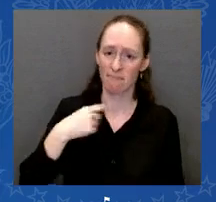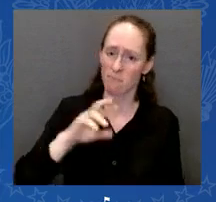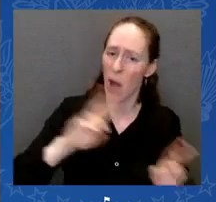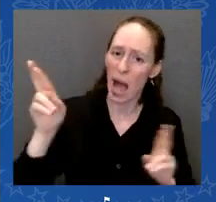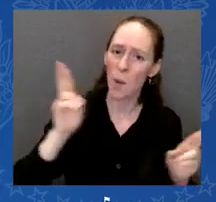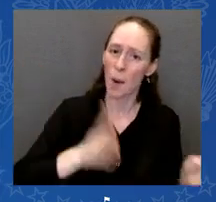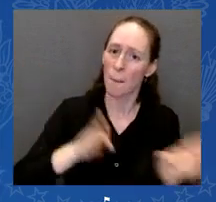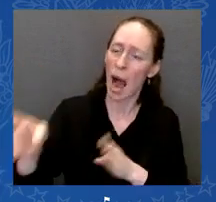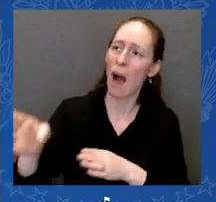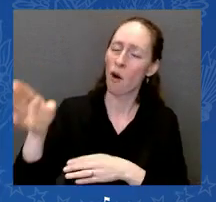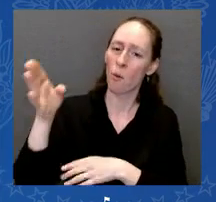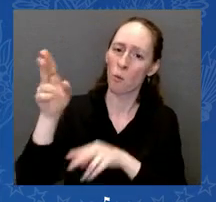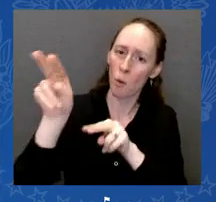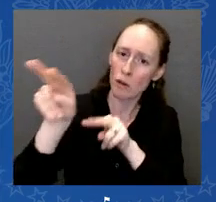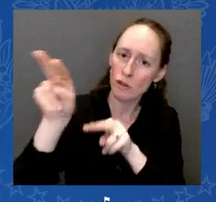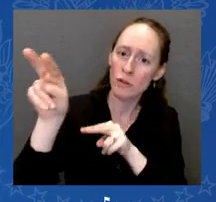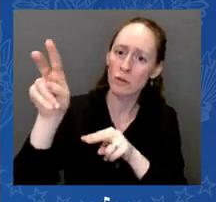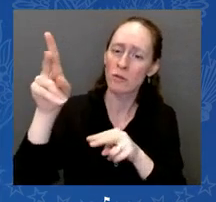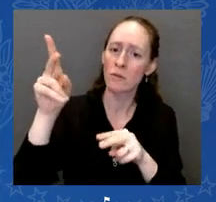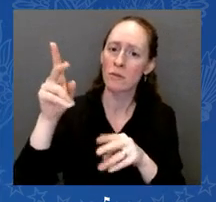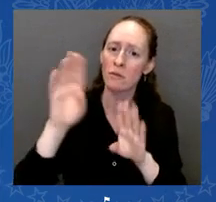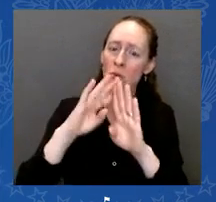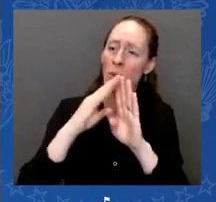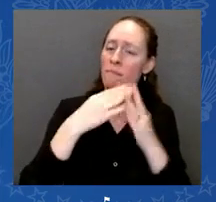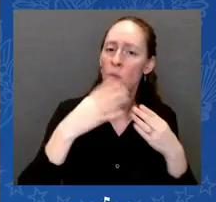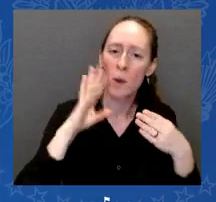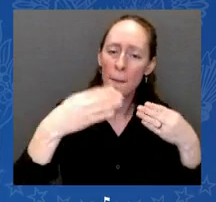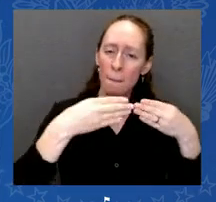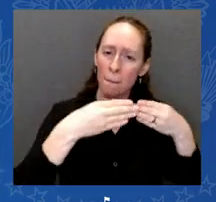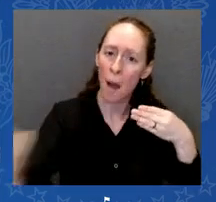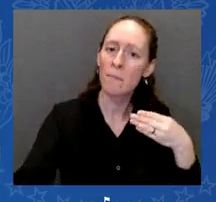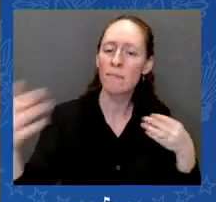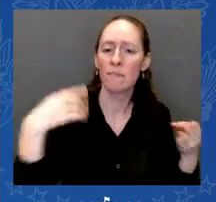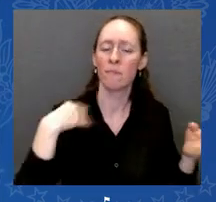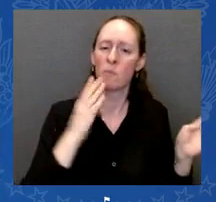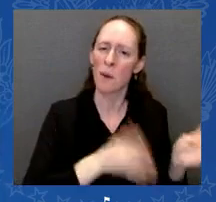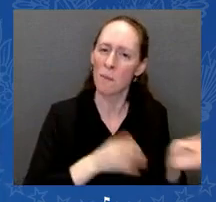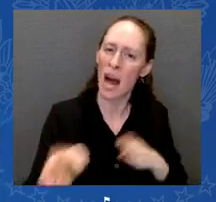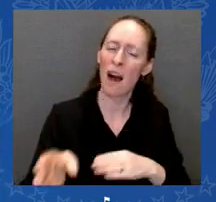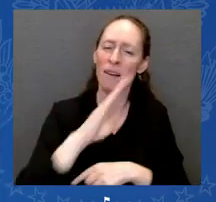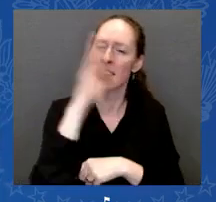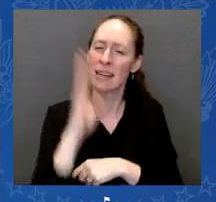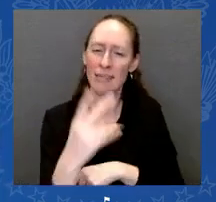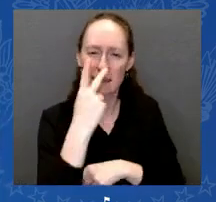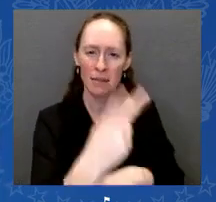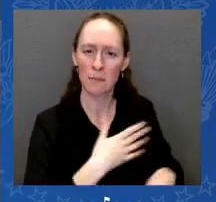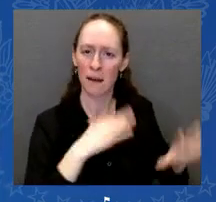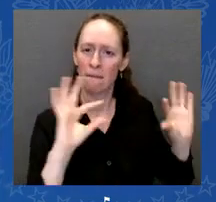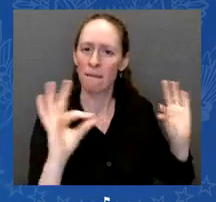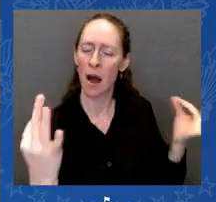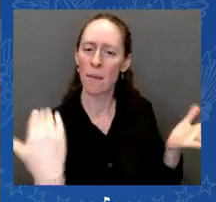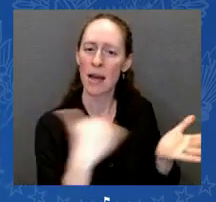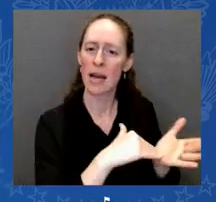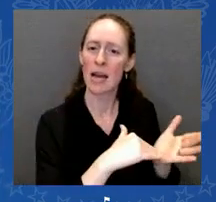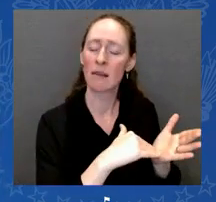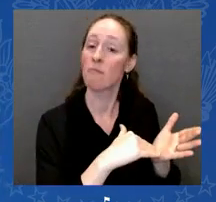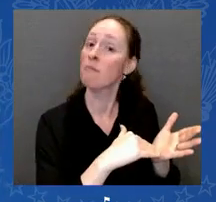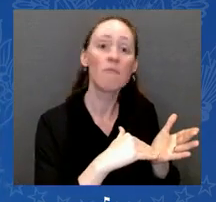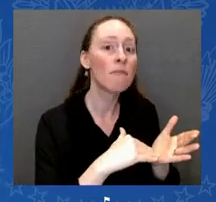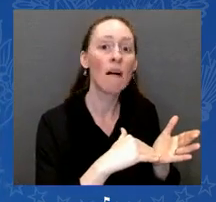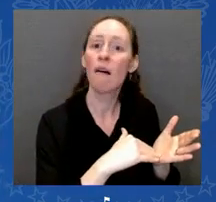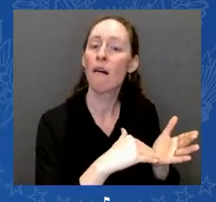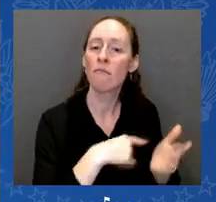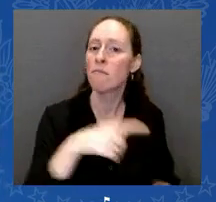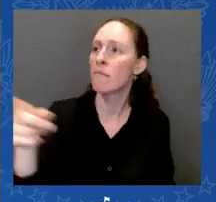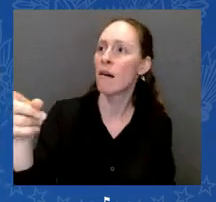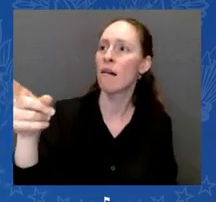until first responders had come to save us. That day I survived because the shooter armed with an AR-15 chose the left instead